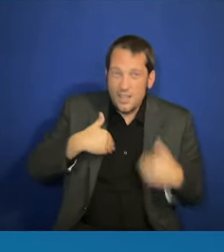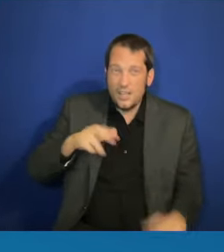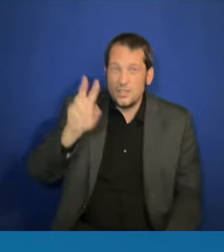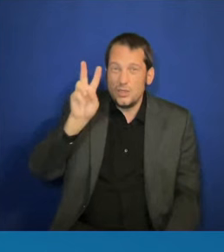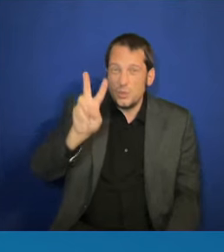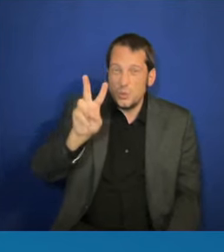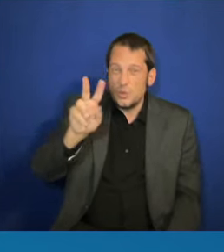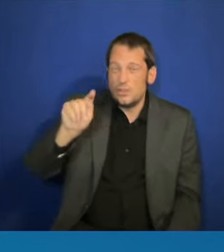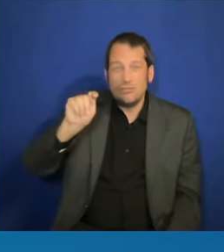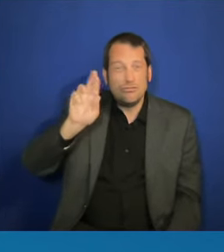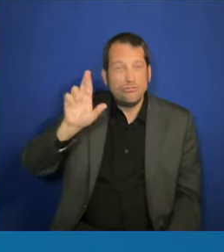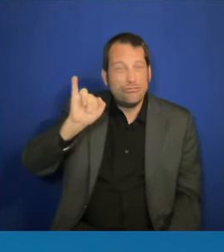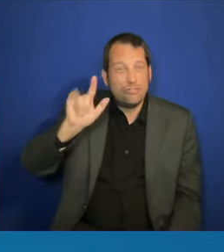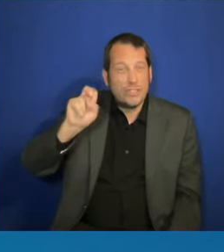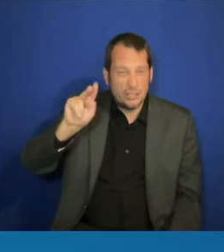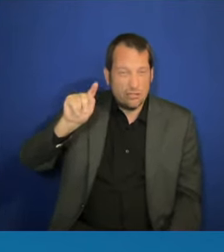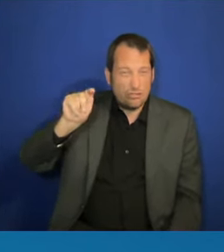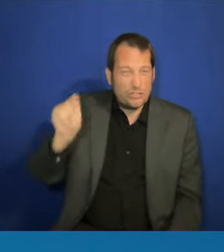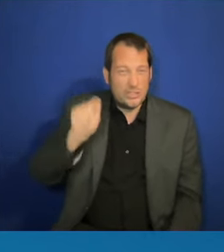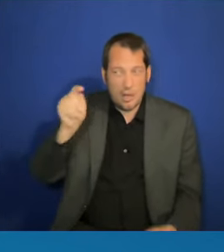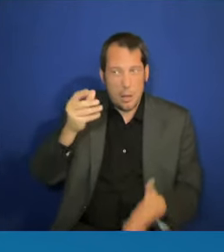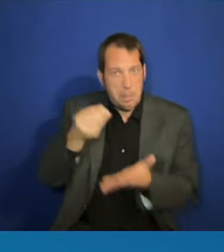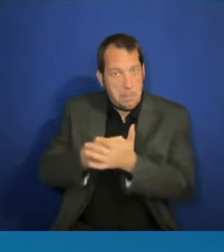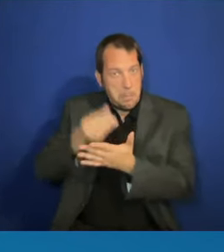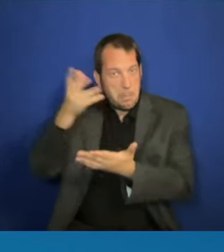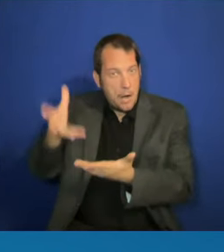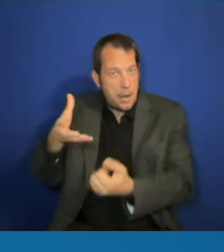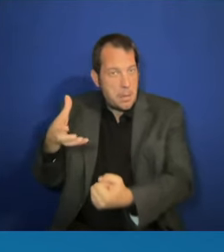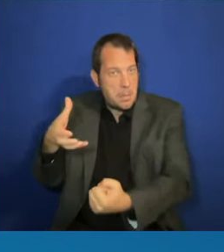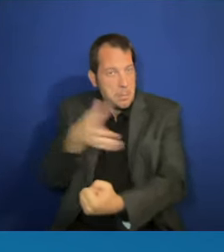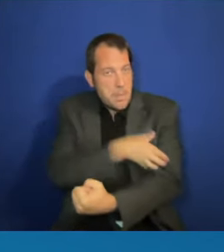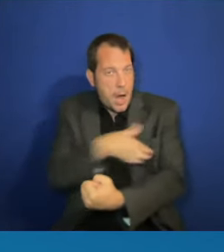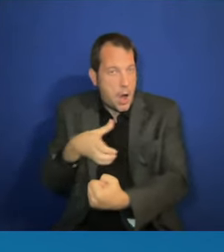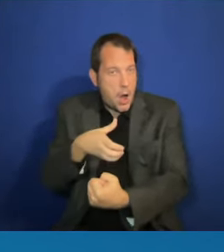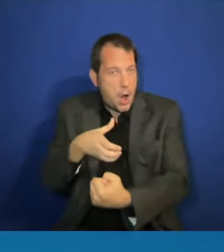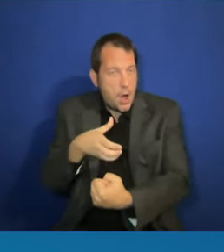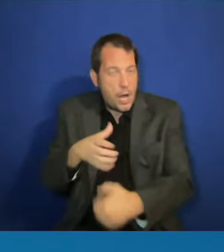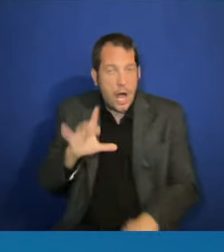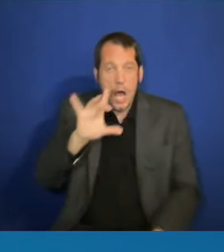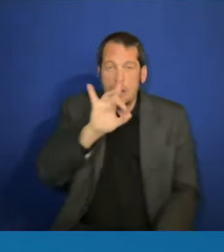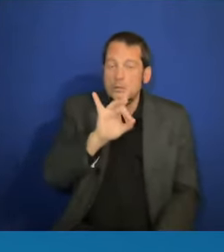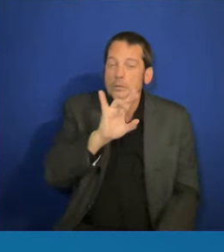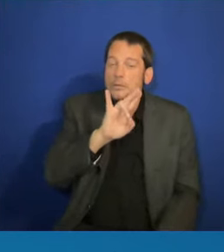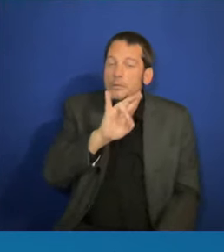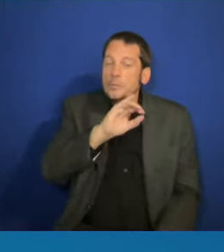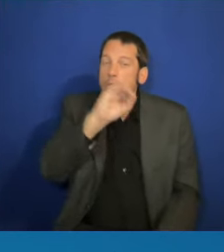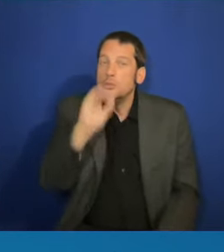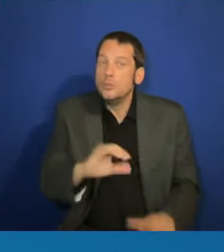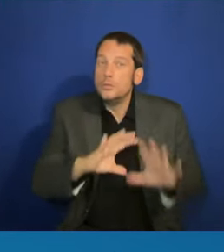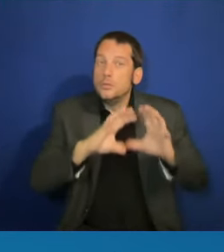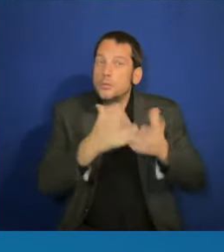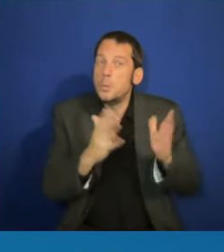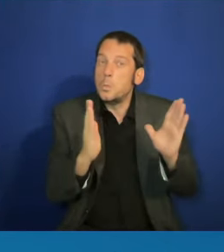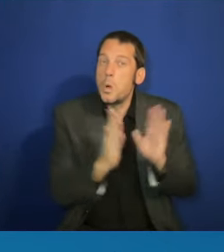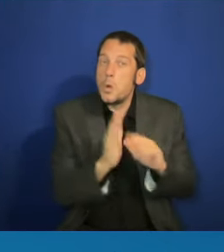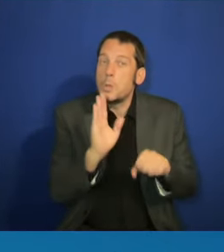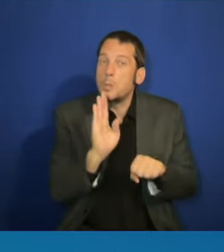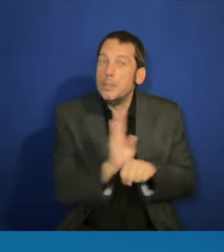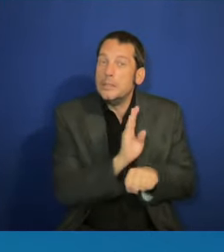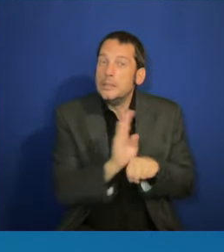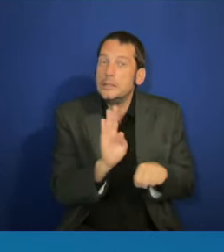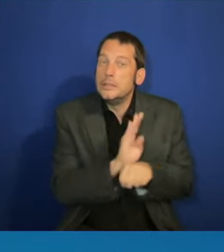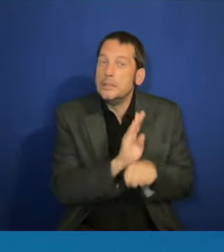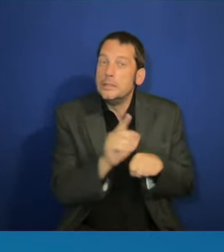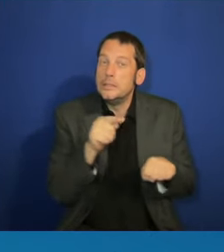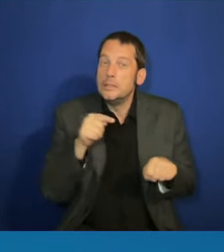power. 87% of small businesses are Latino, that's driving force of